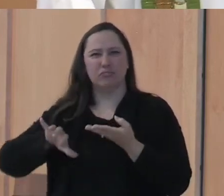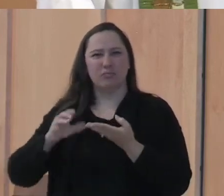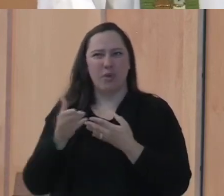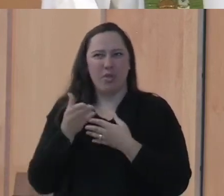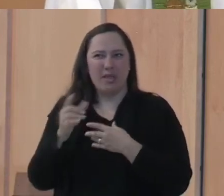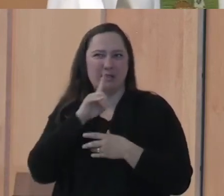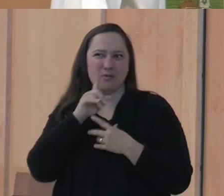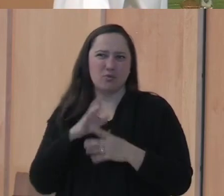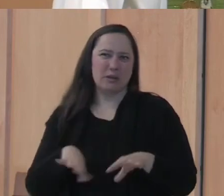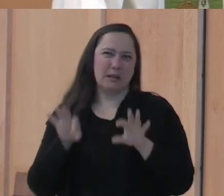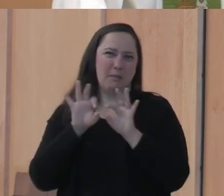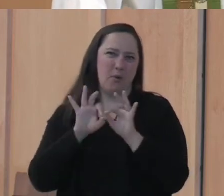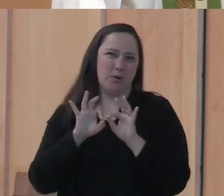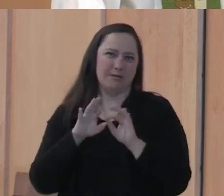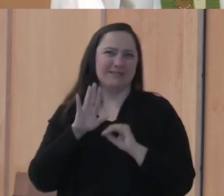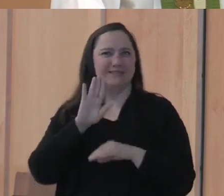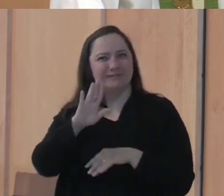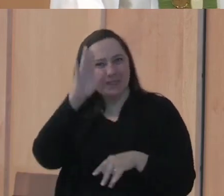your own faith.